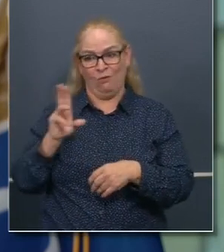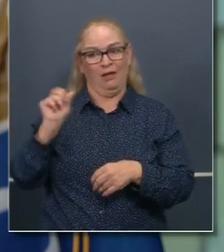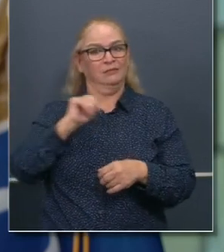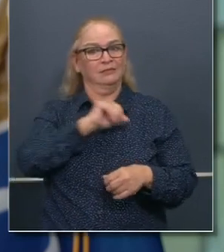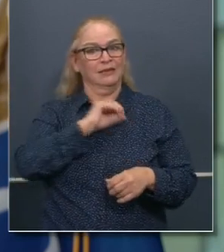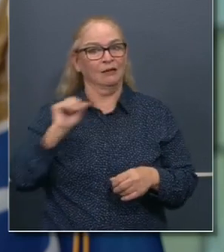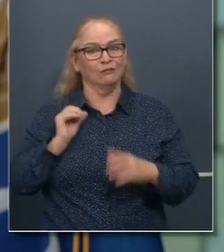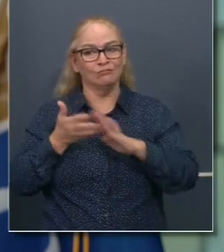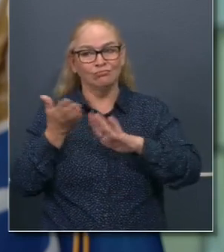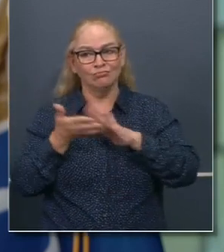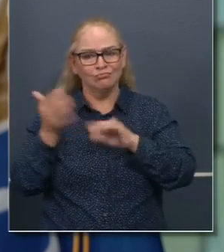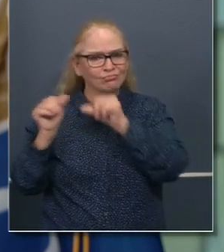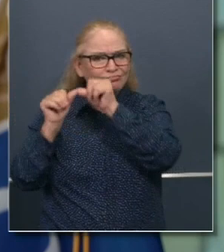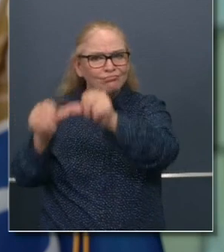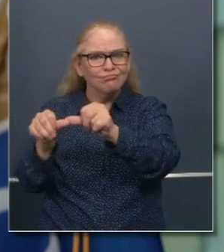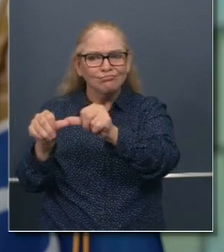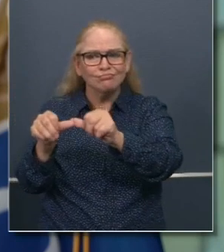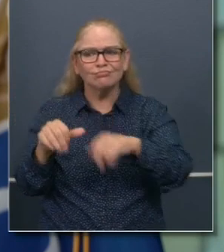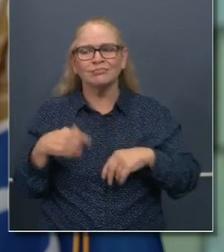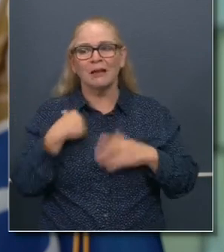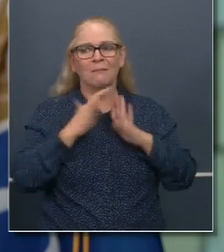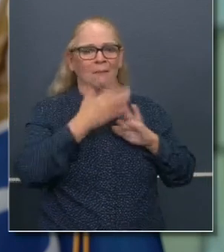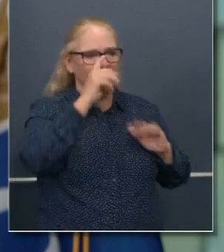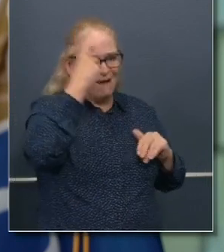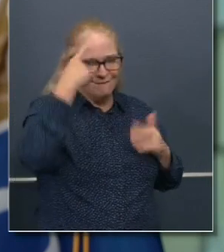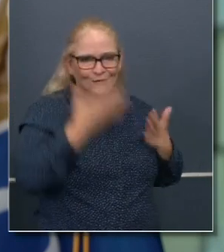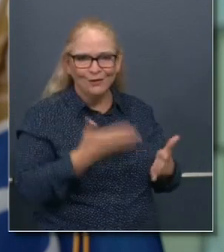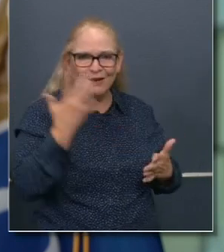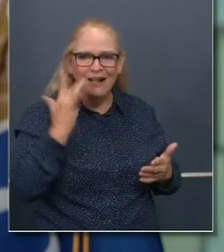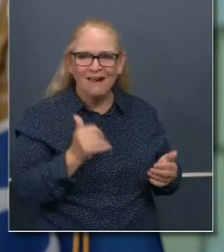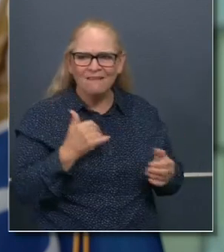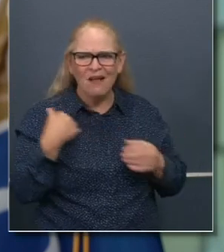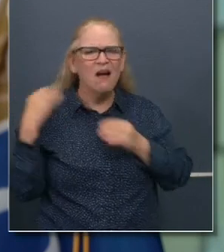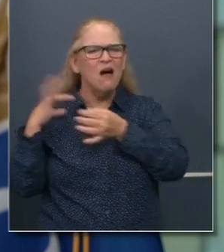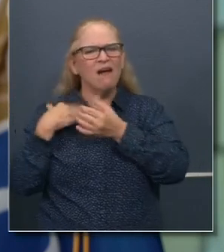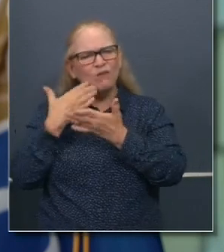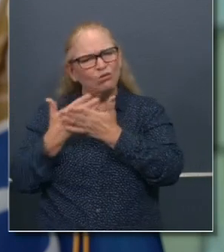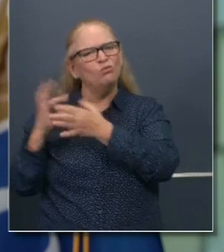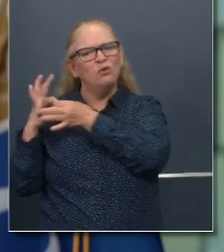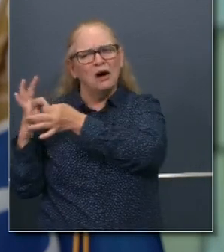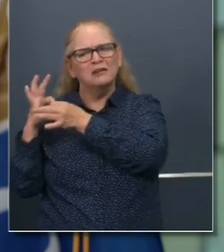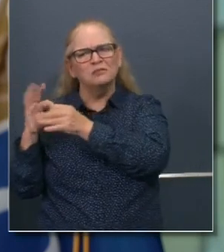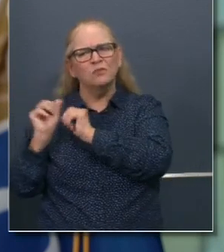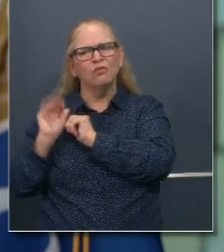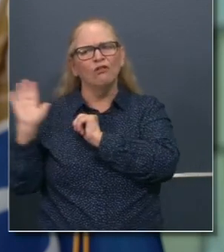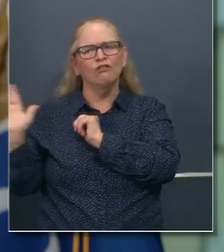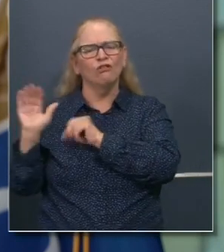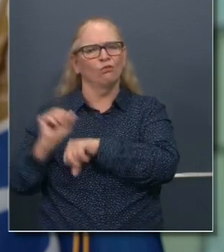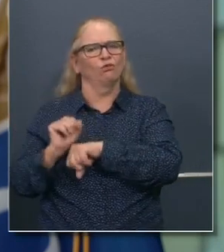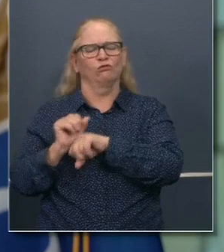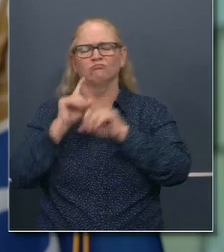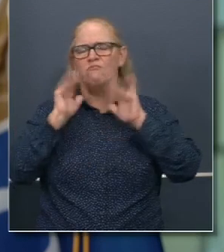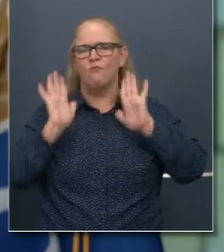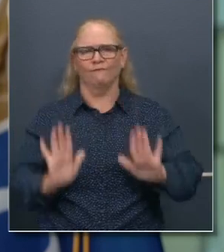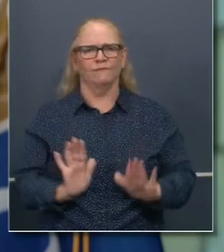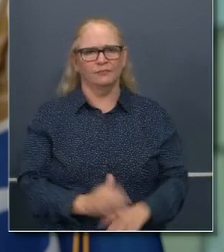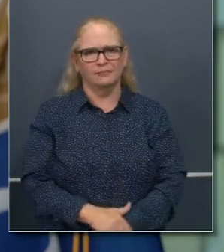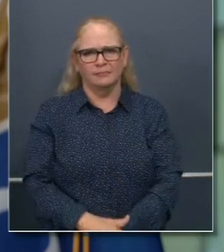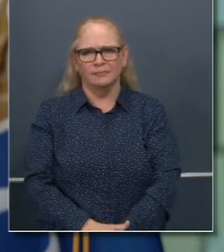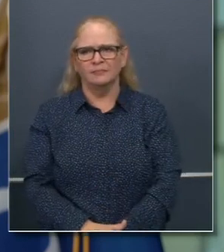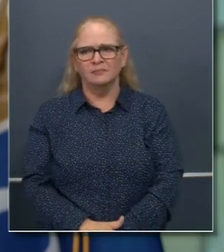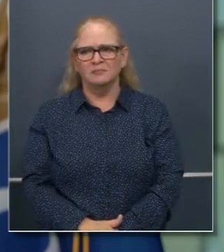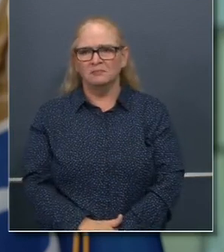working very collaboratively in a very supportive way with her team and with her in the United States Senate. I all accordingly and not surprisingly,